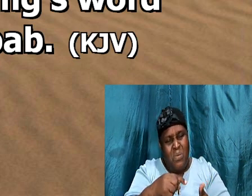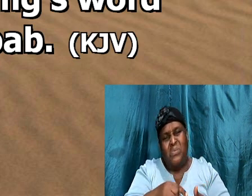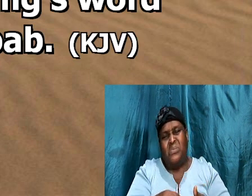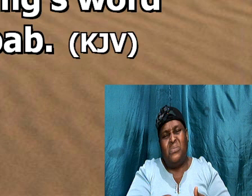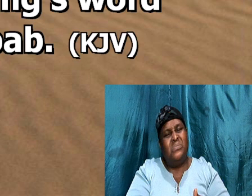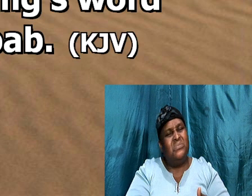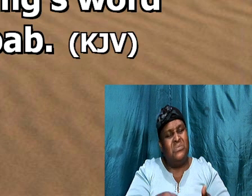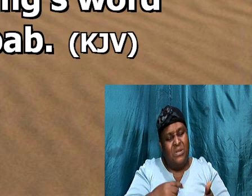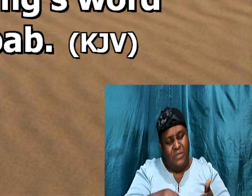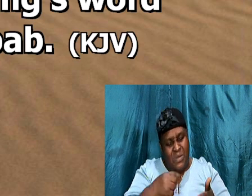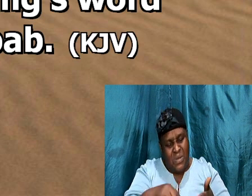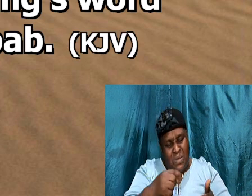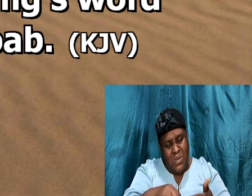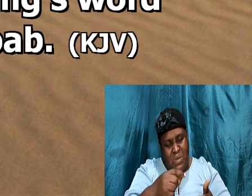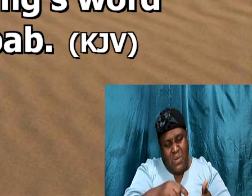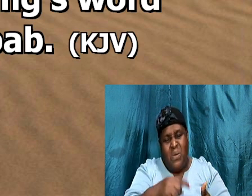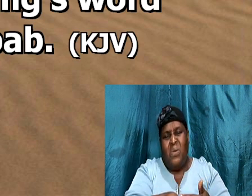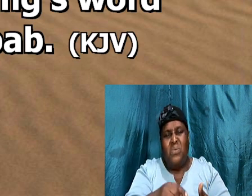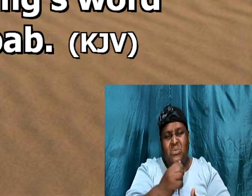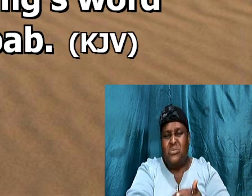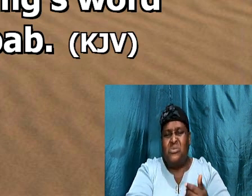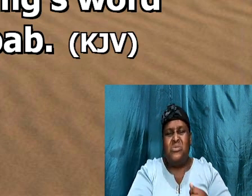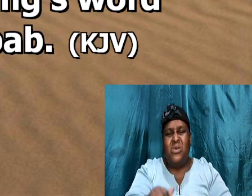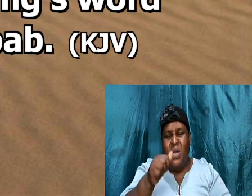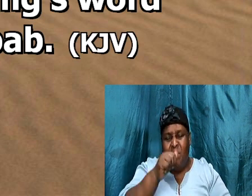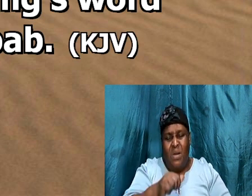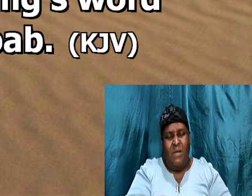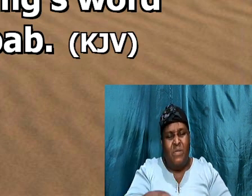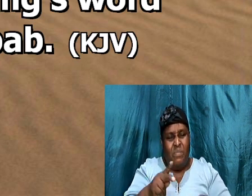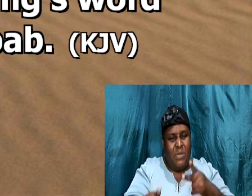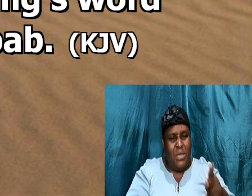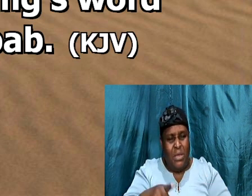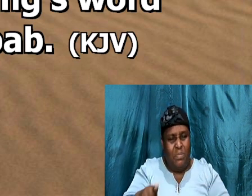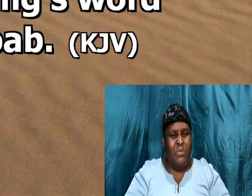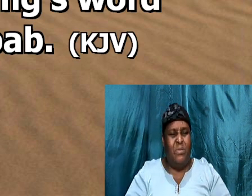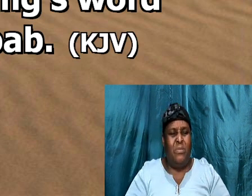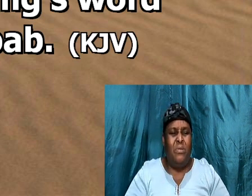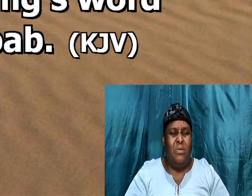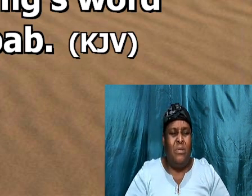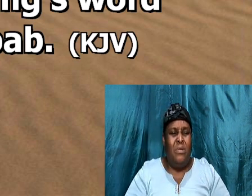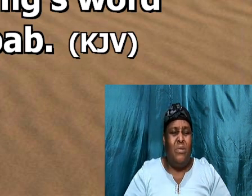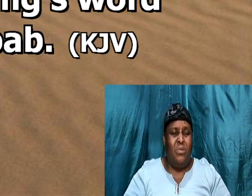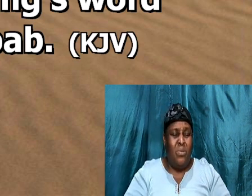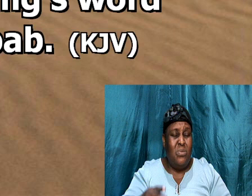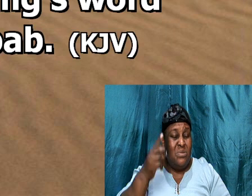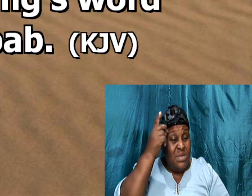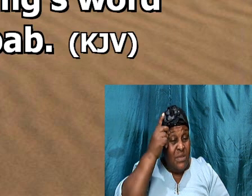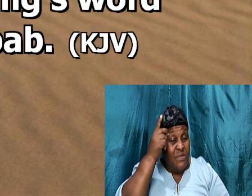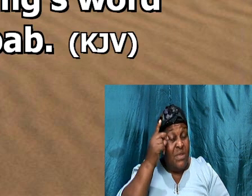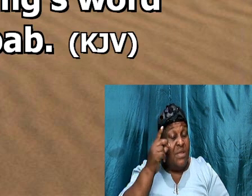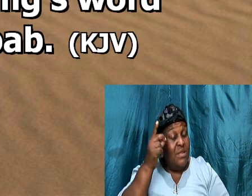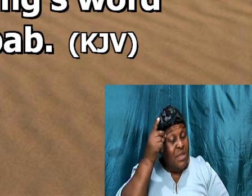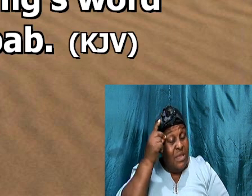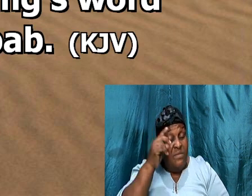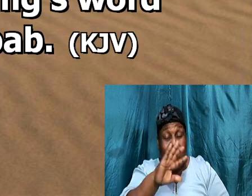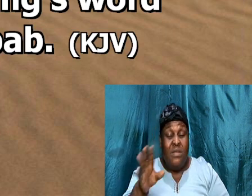and he went to David, and he gave David a number, David didn't even get the true number, but,